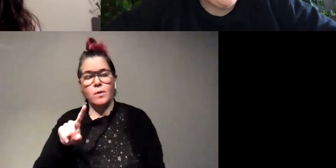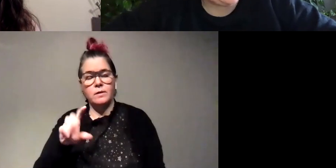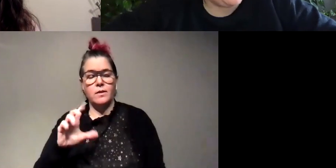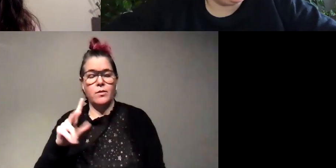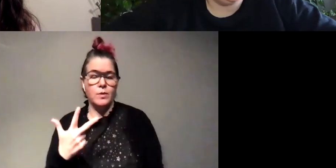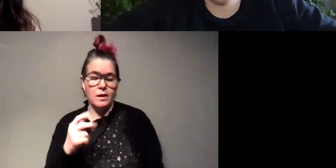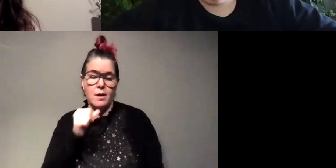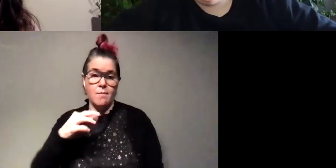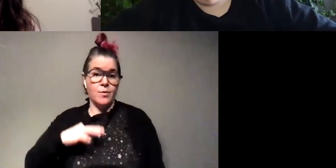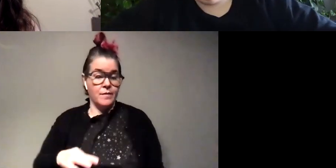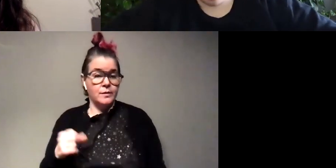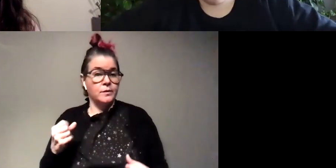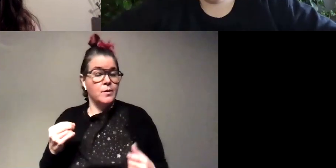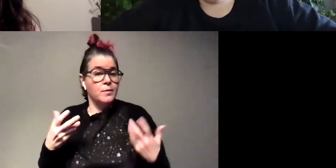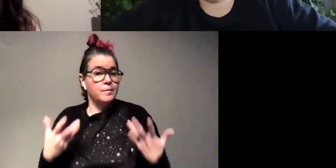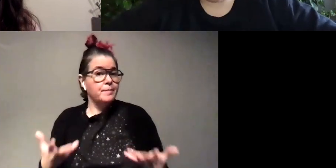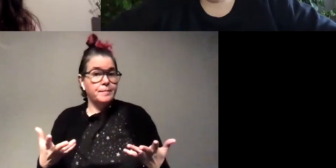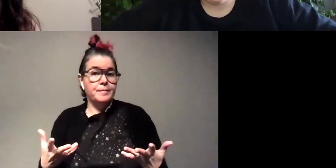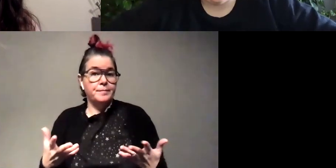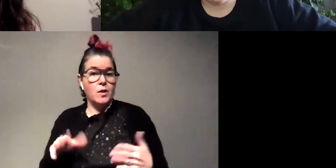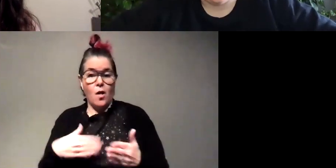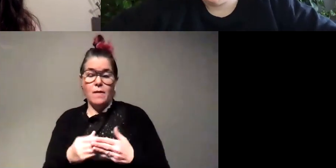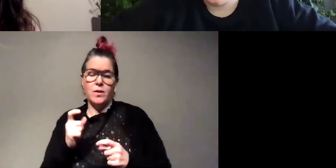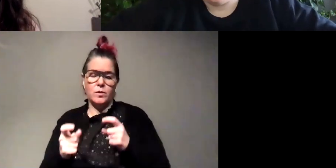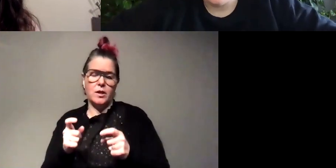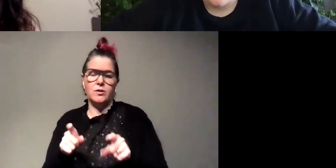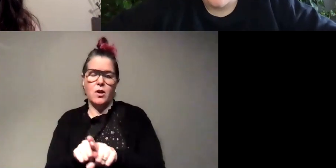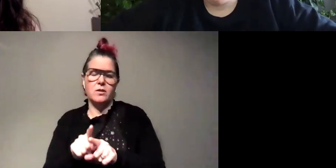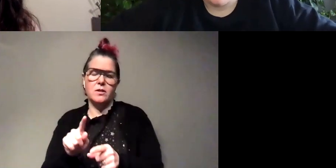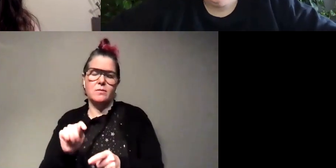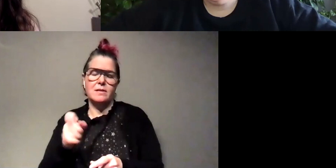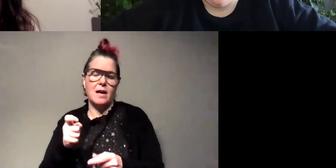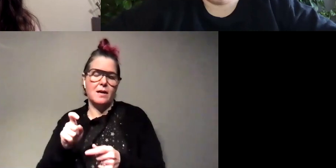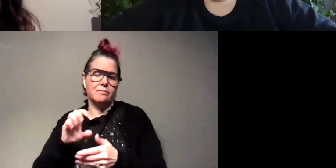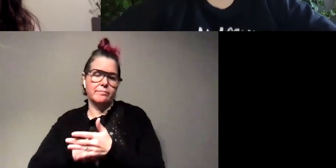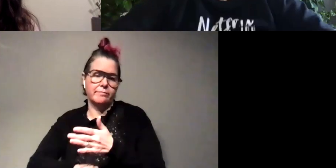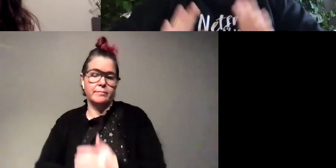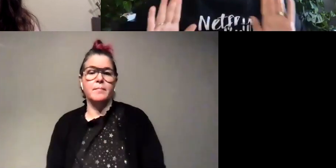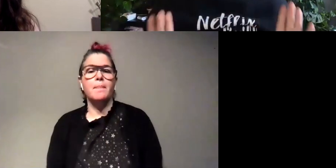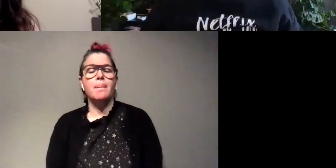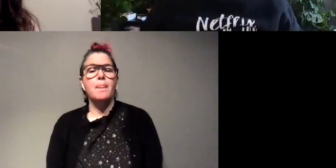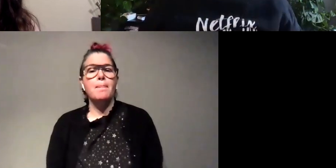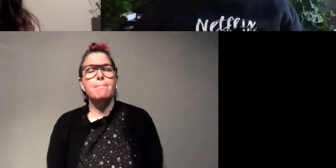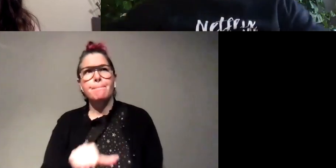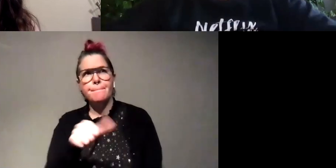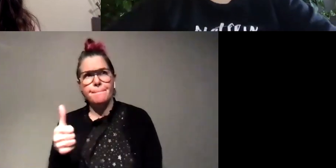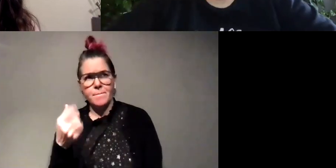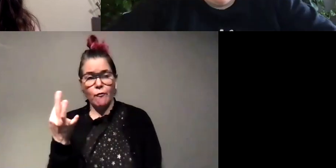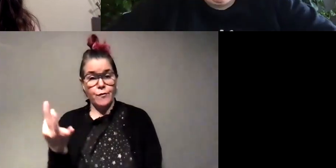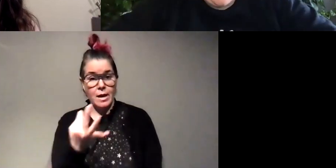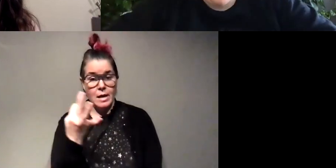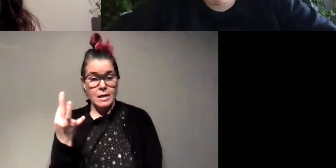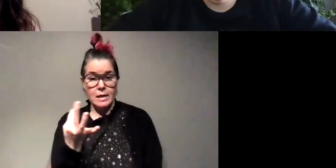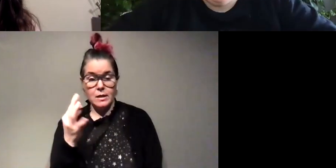nonprofit so uh all those donations are tax deductible too um other housekeeping on friday so